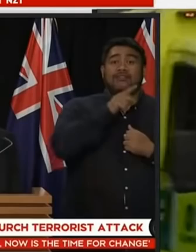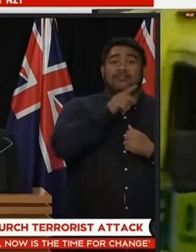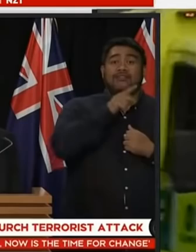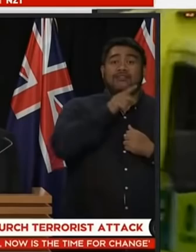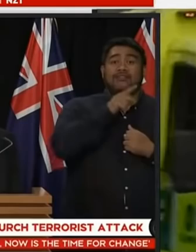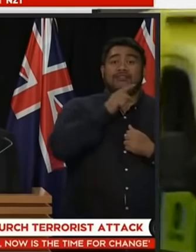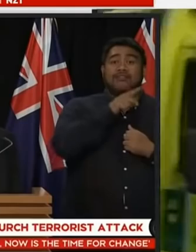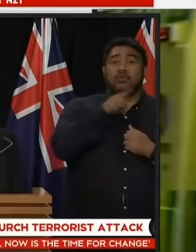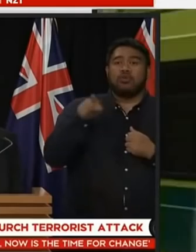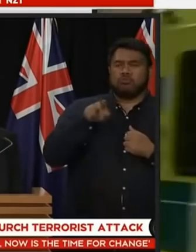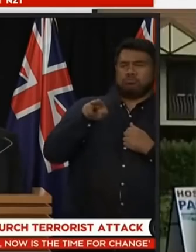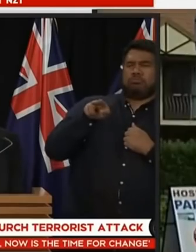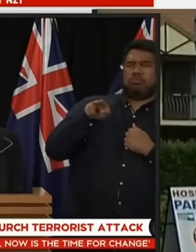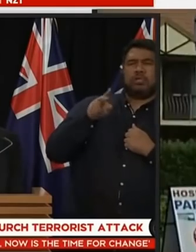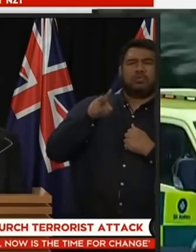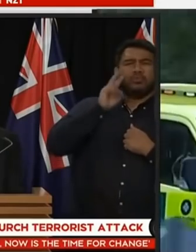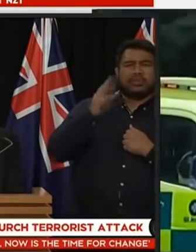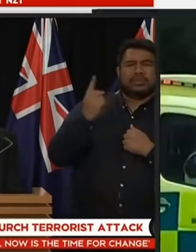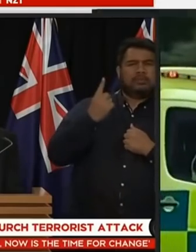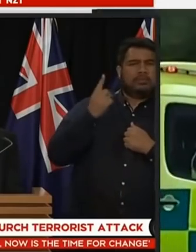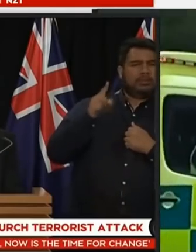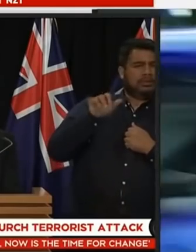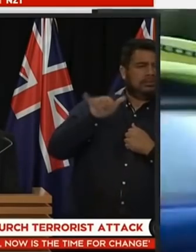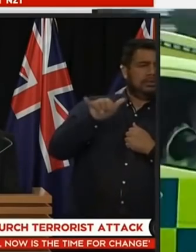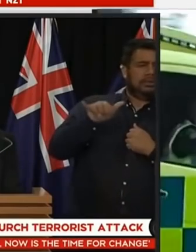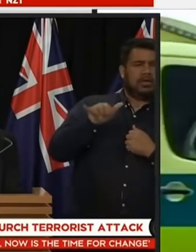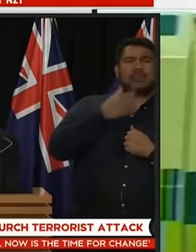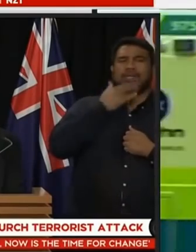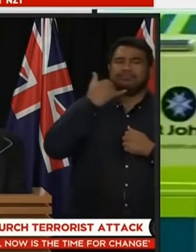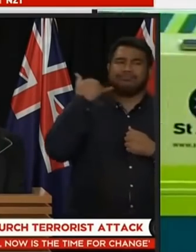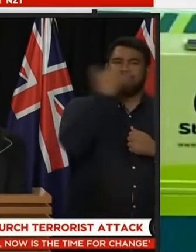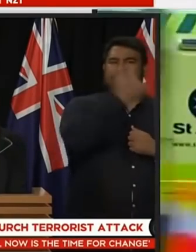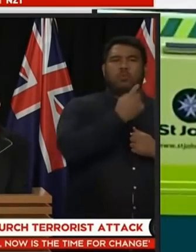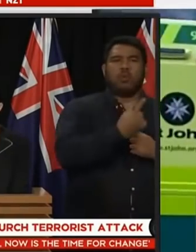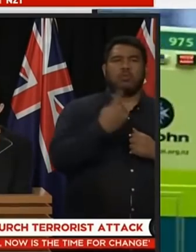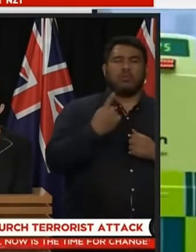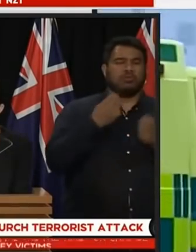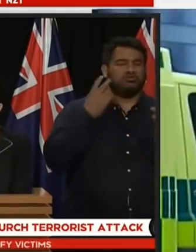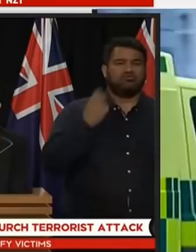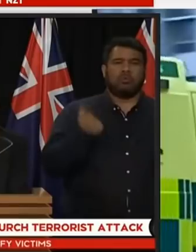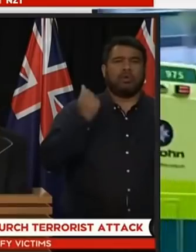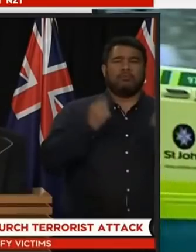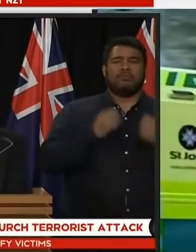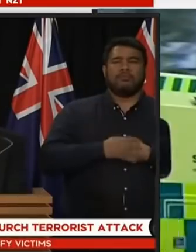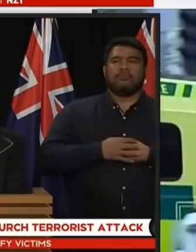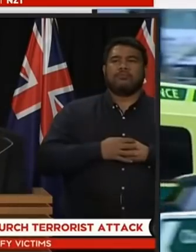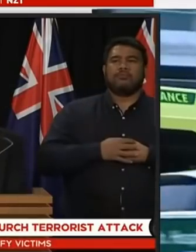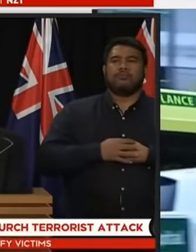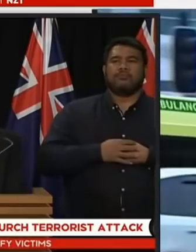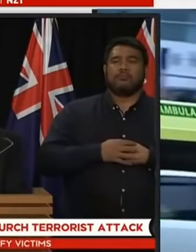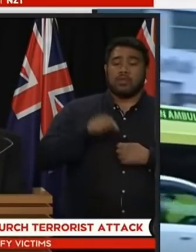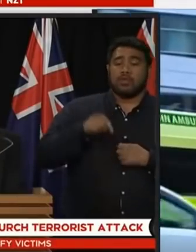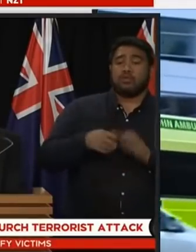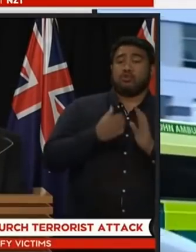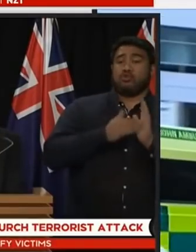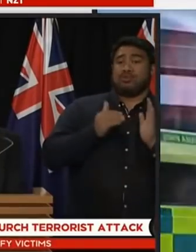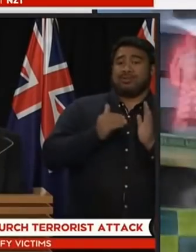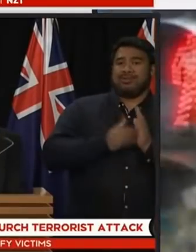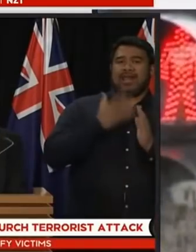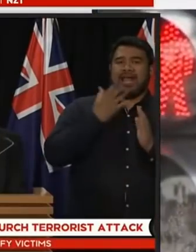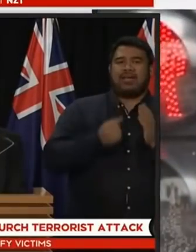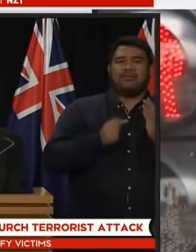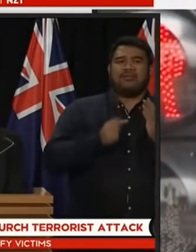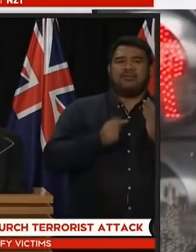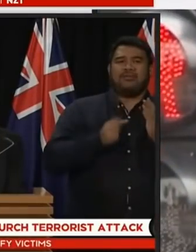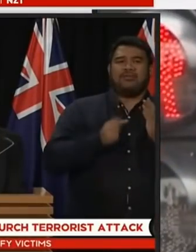broadcast immediately a number of events are being held across the country today and there will be an increased police